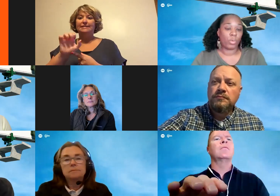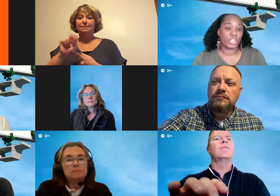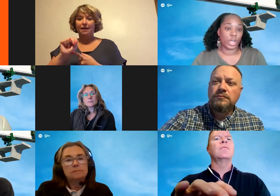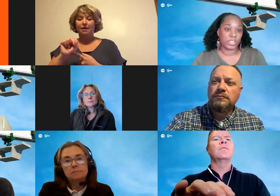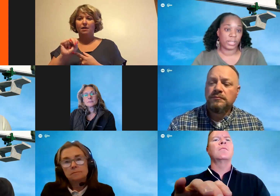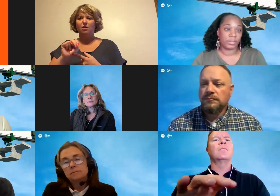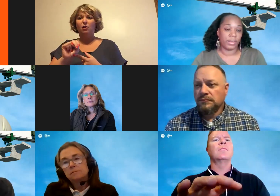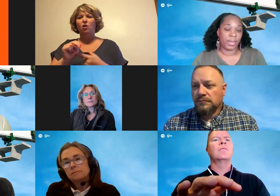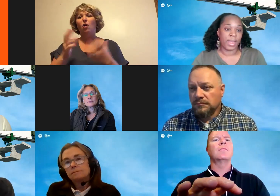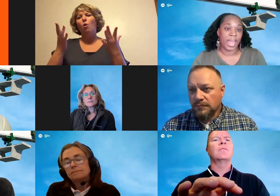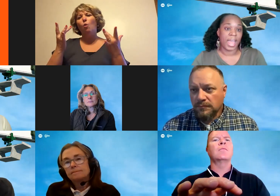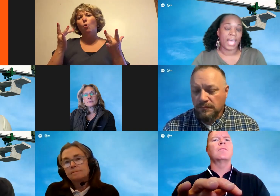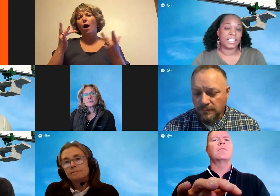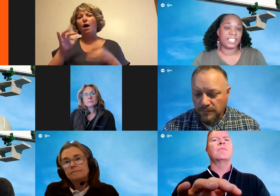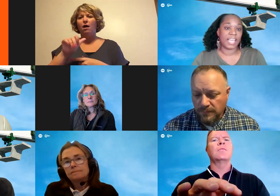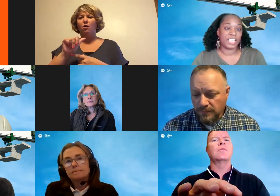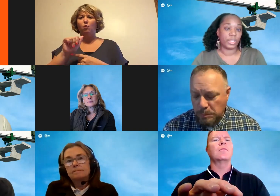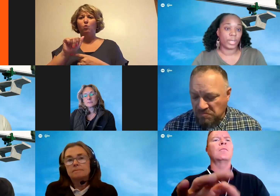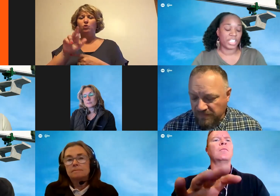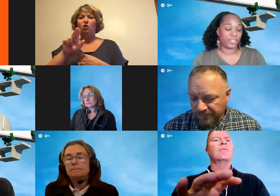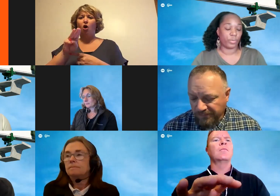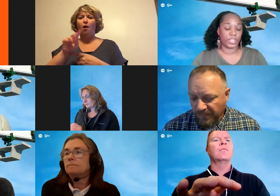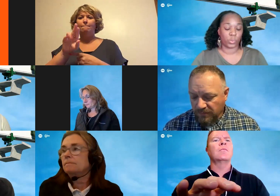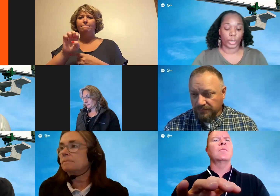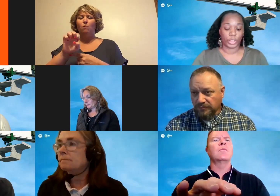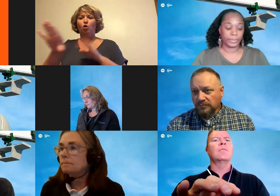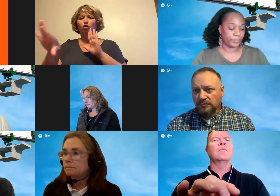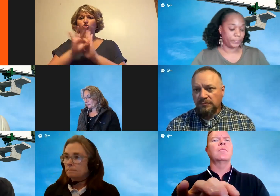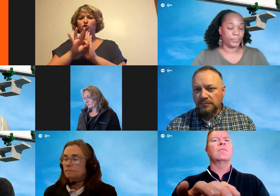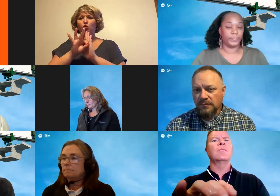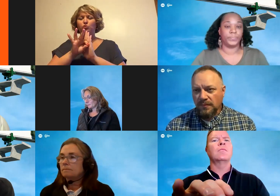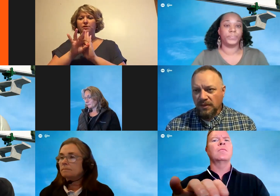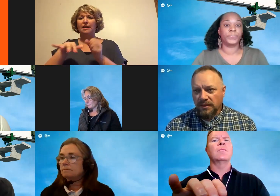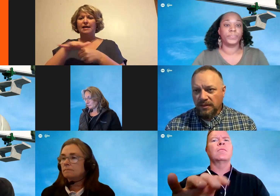was Ardmore chosen as the staging location for this work?